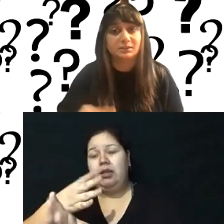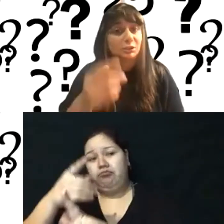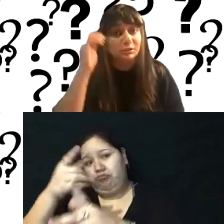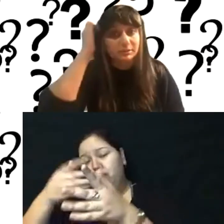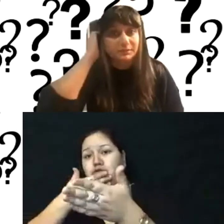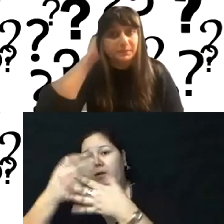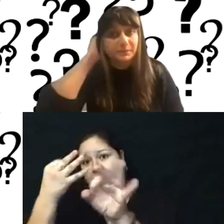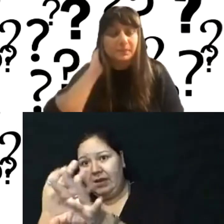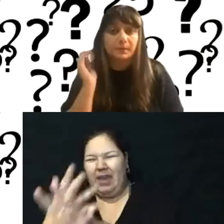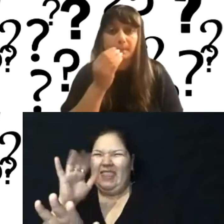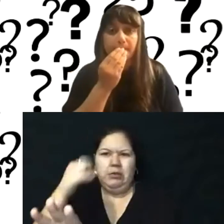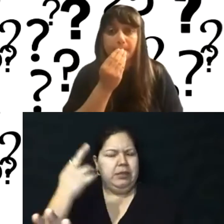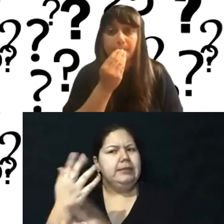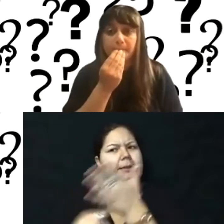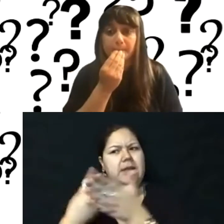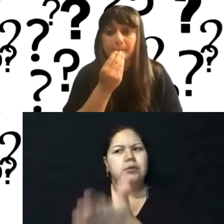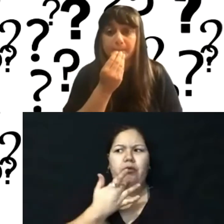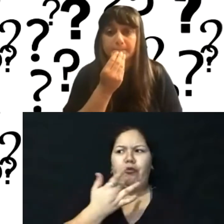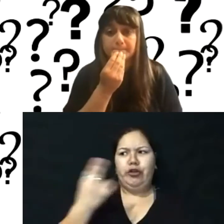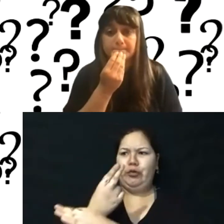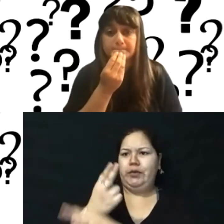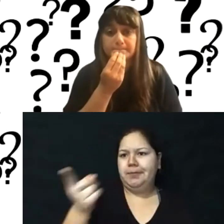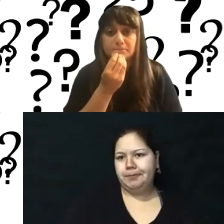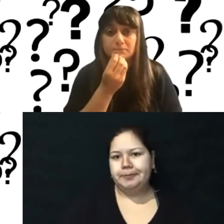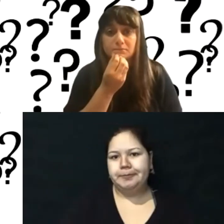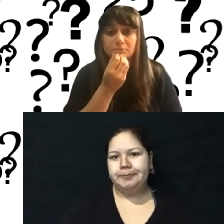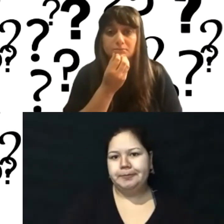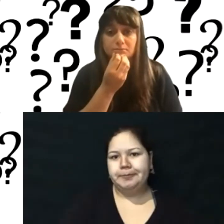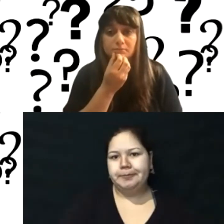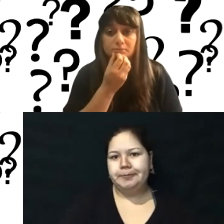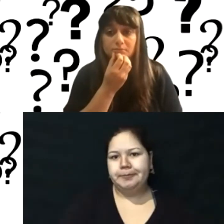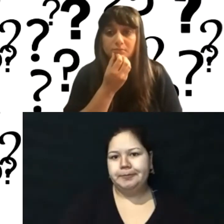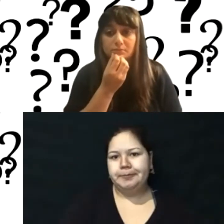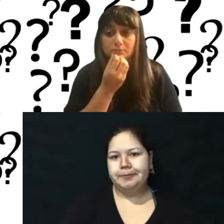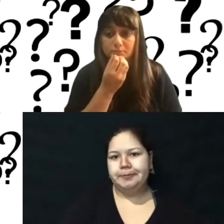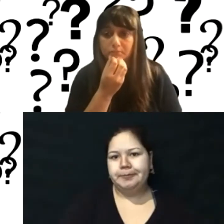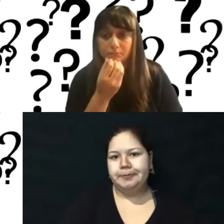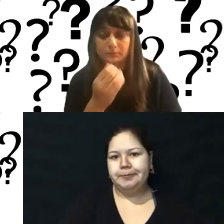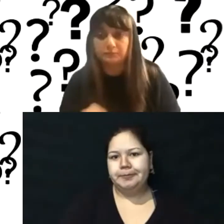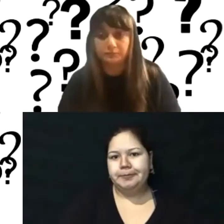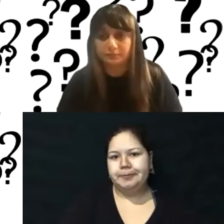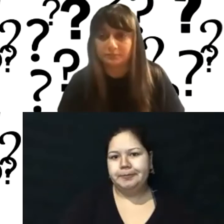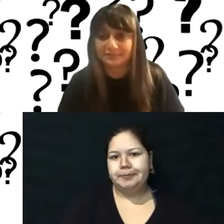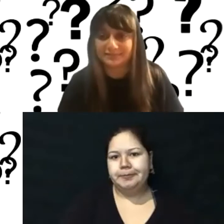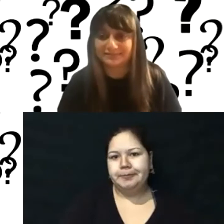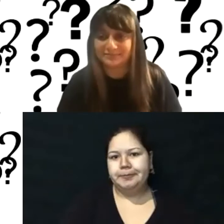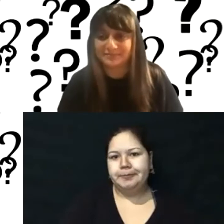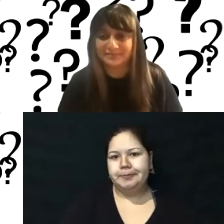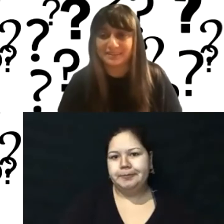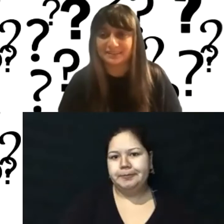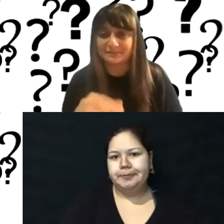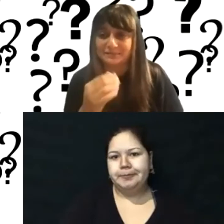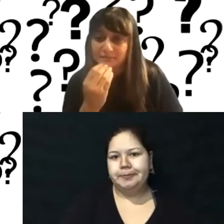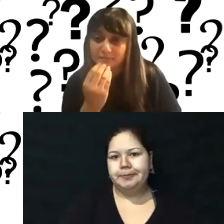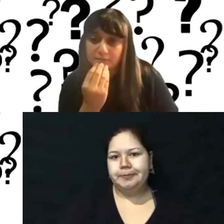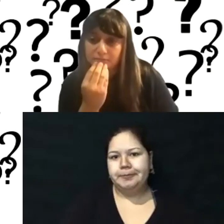Okay. I'm going to go into, sorry, two more WordPress questions that Jai see that. Yeah. Okay. Do you want to go ahead then?